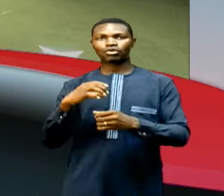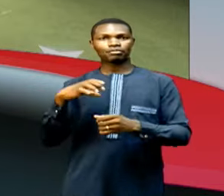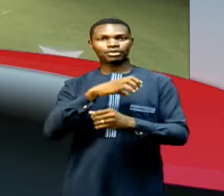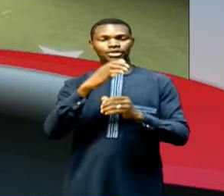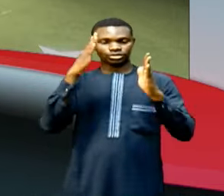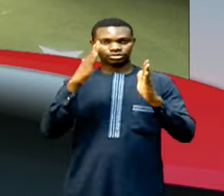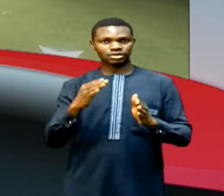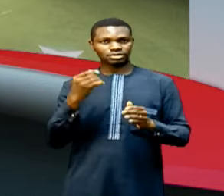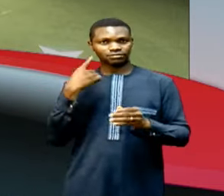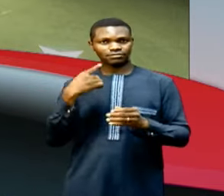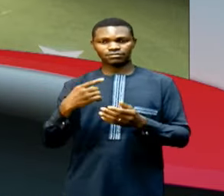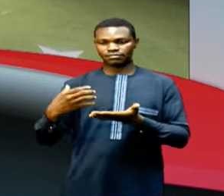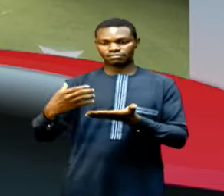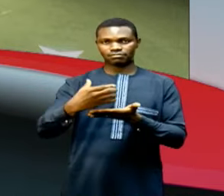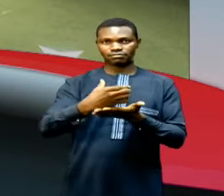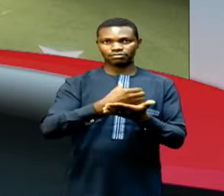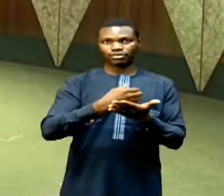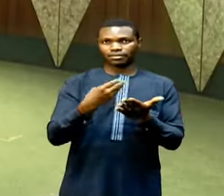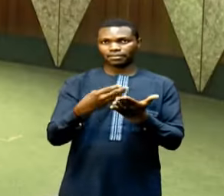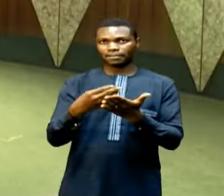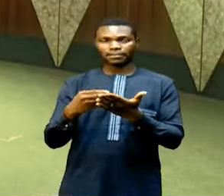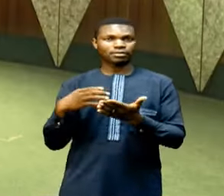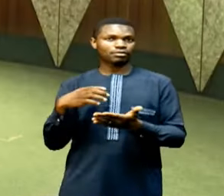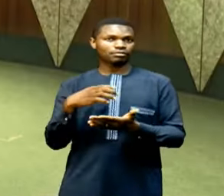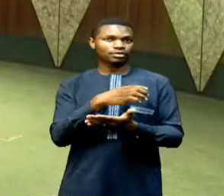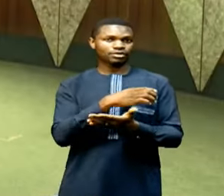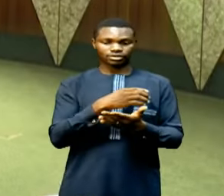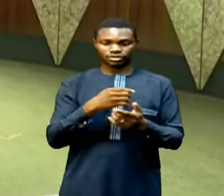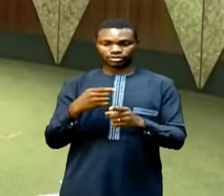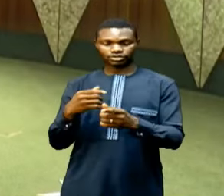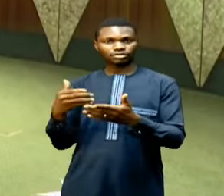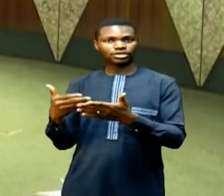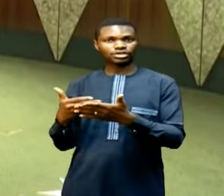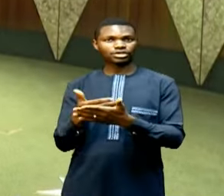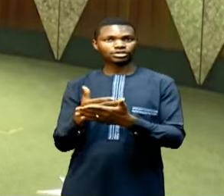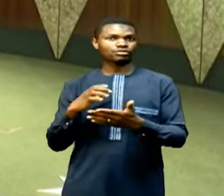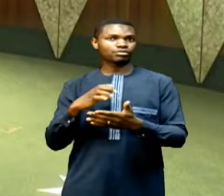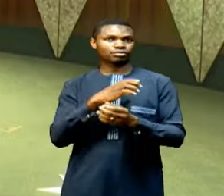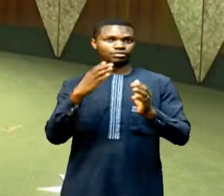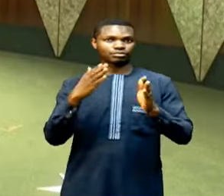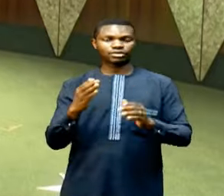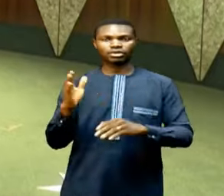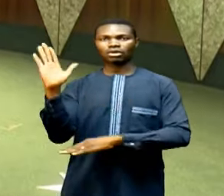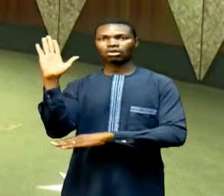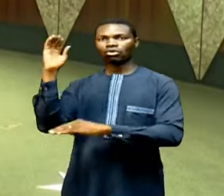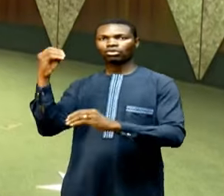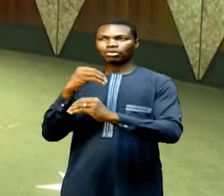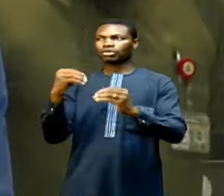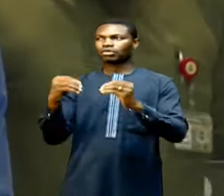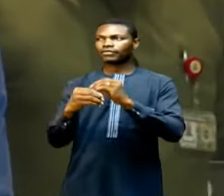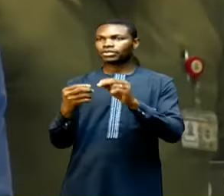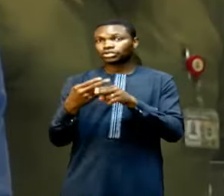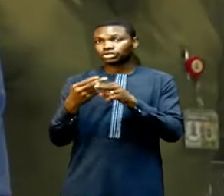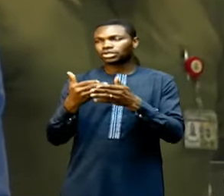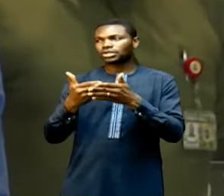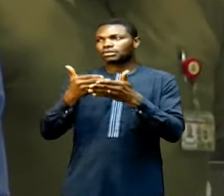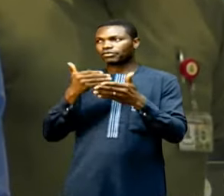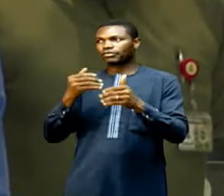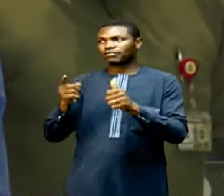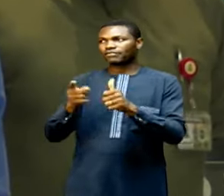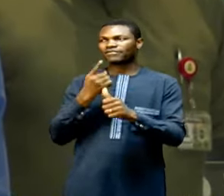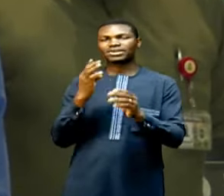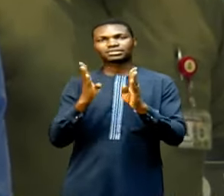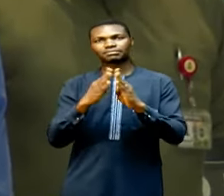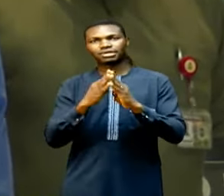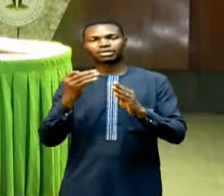Allocation and Physical Commission. The new commissioner took oath of office shortly before the commencement of the first meeting